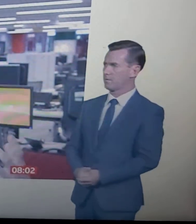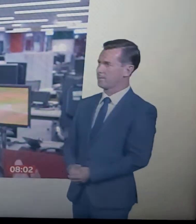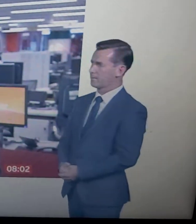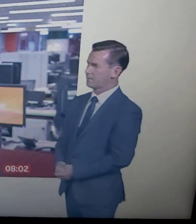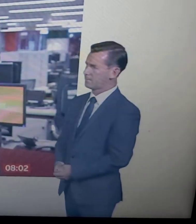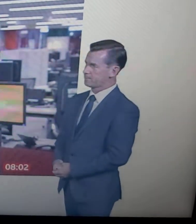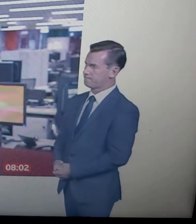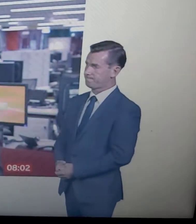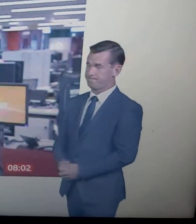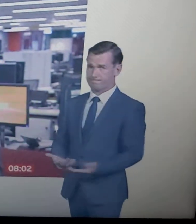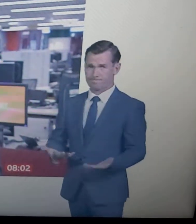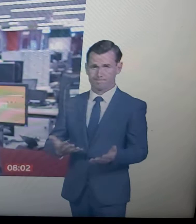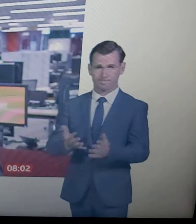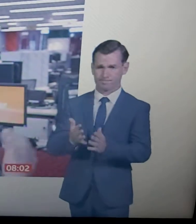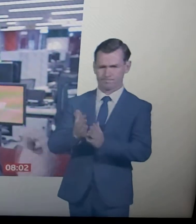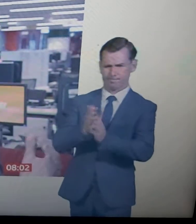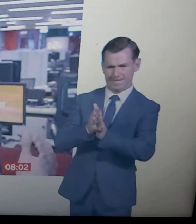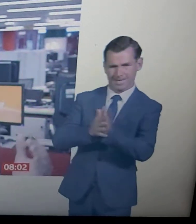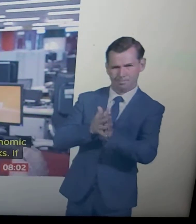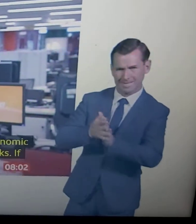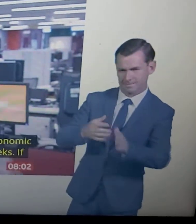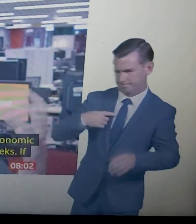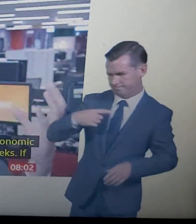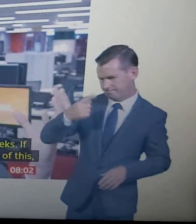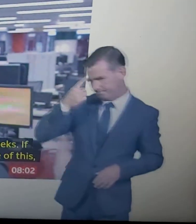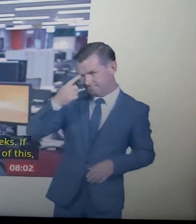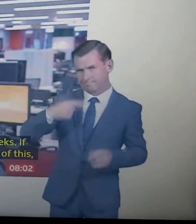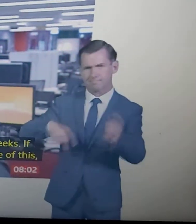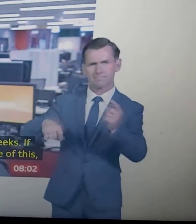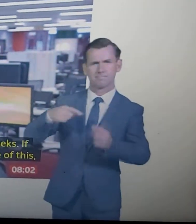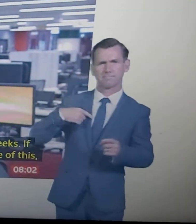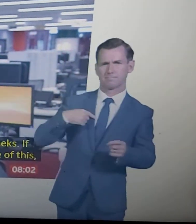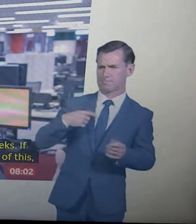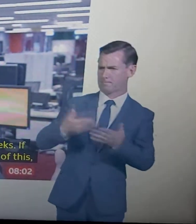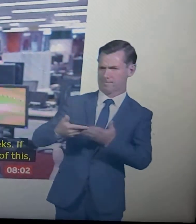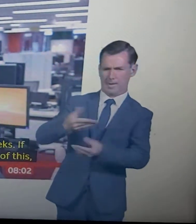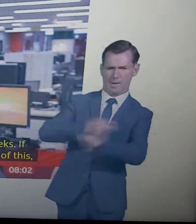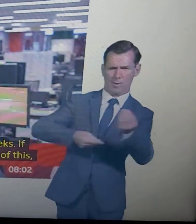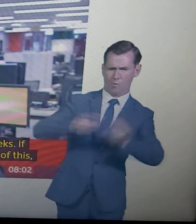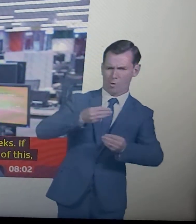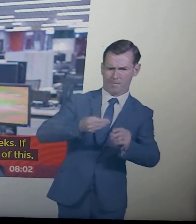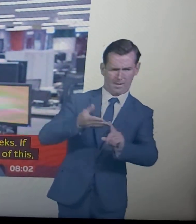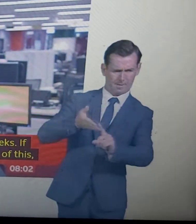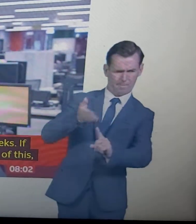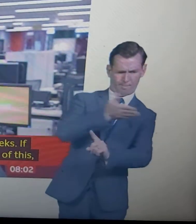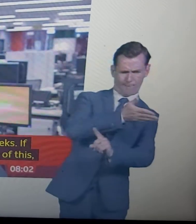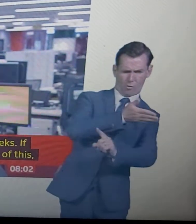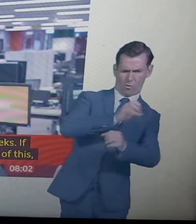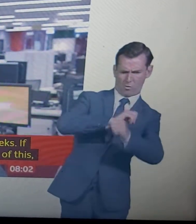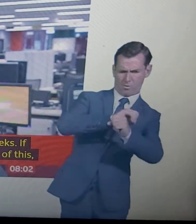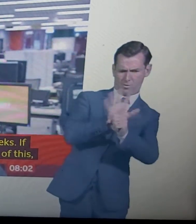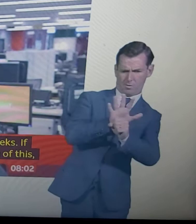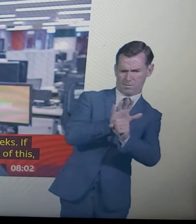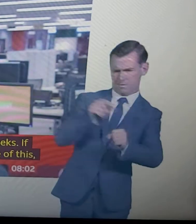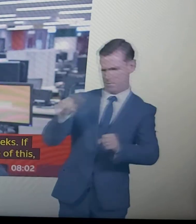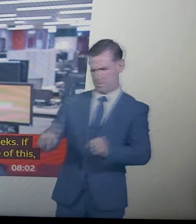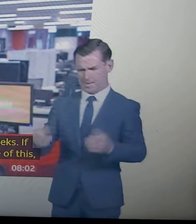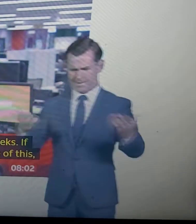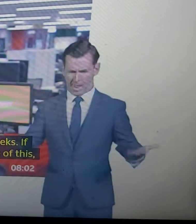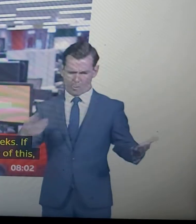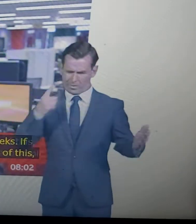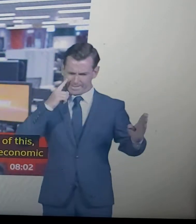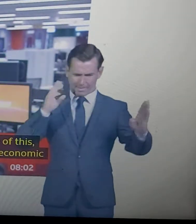sort of measure of this from peak to trough. So, from how economic activity was before all of this happened to where we are now,